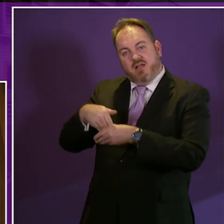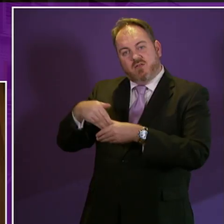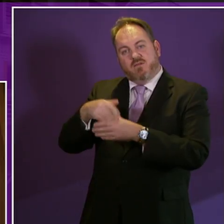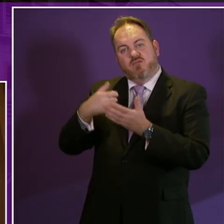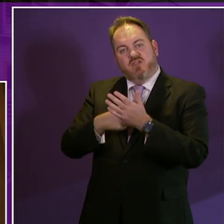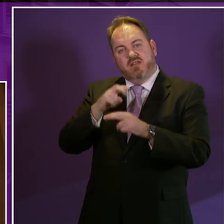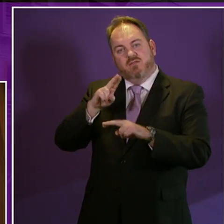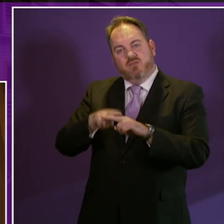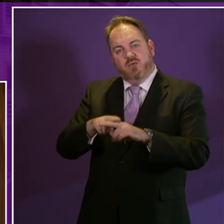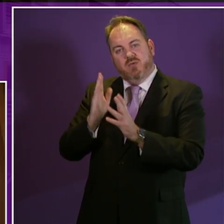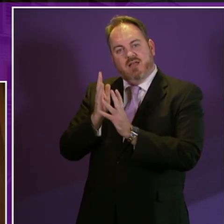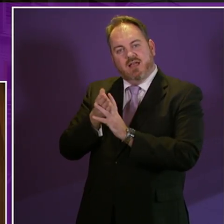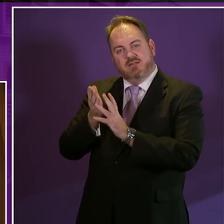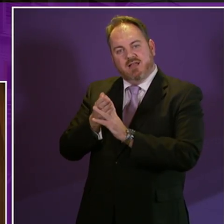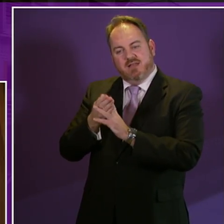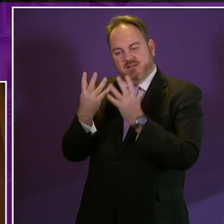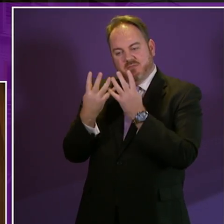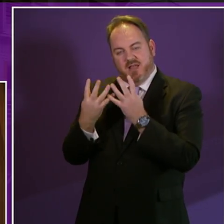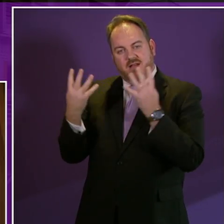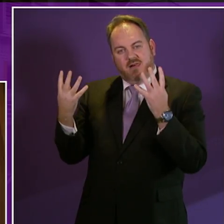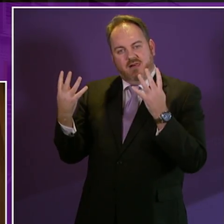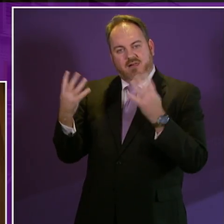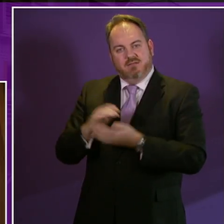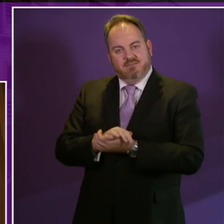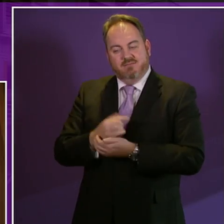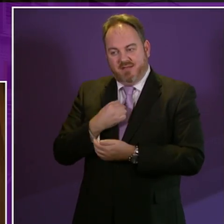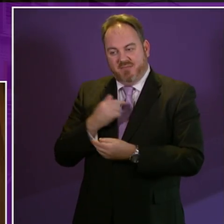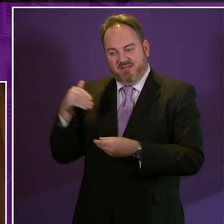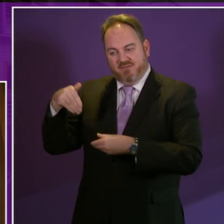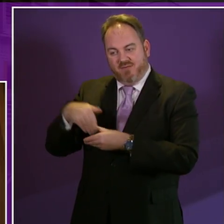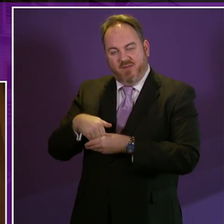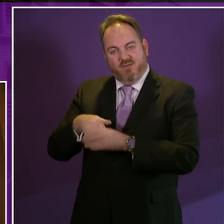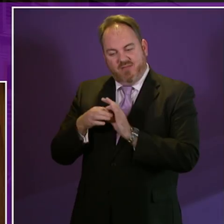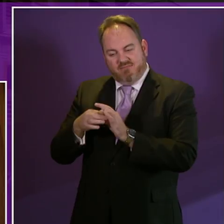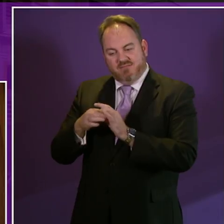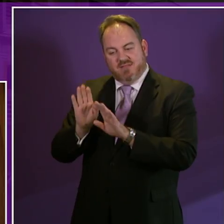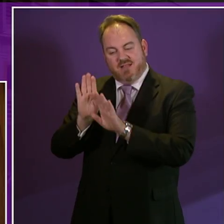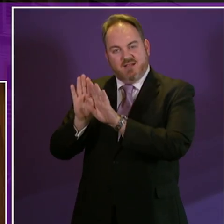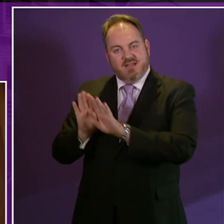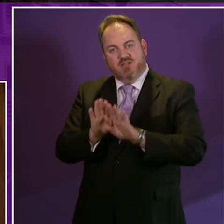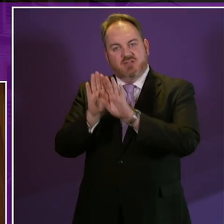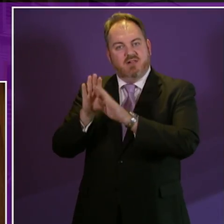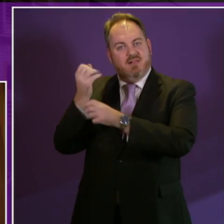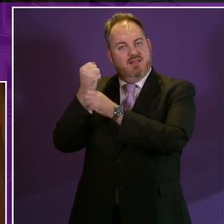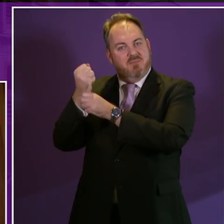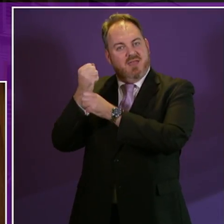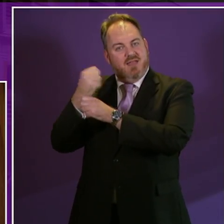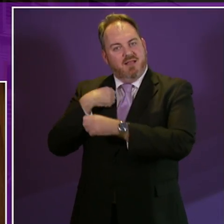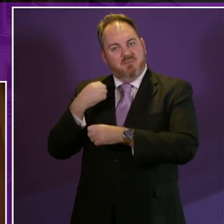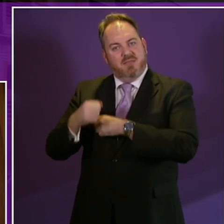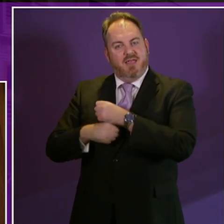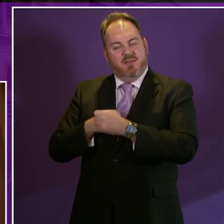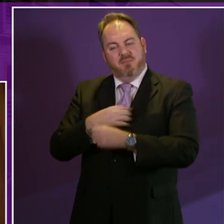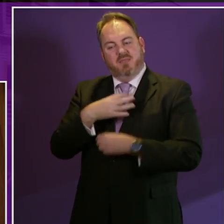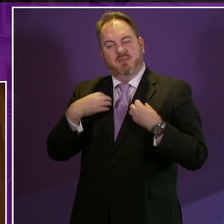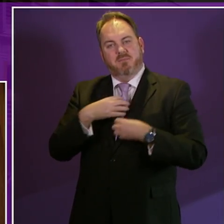Panel. And during so much so that I became involved in their national campaign and became the patron of the